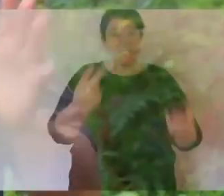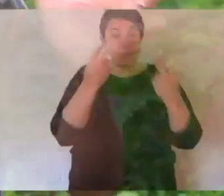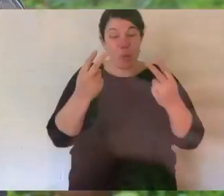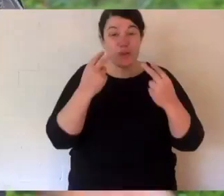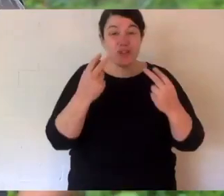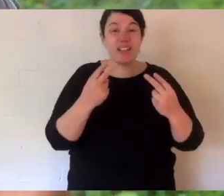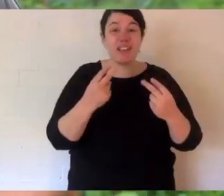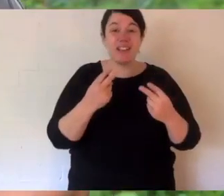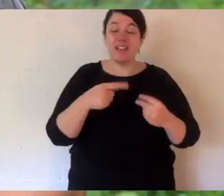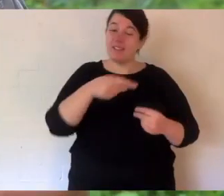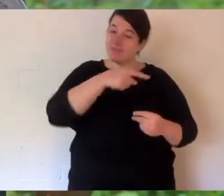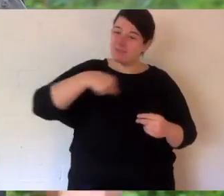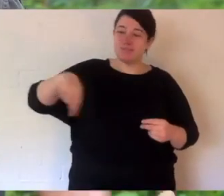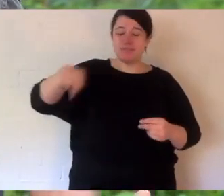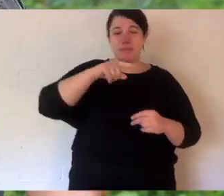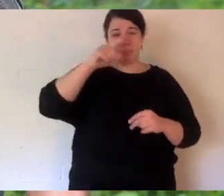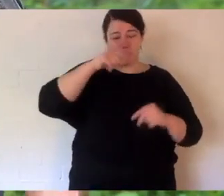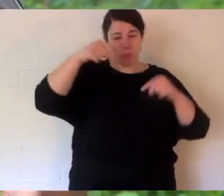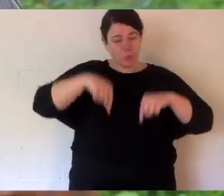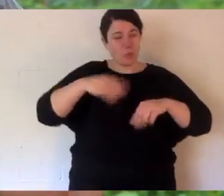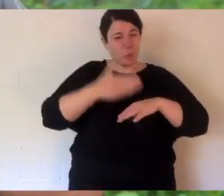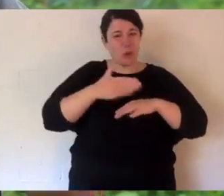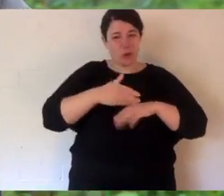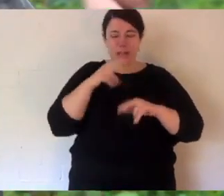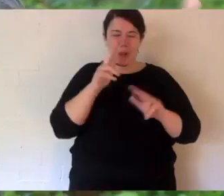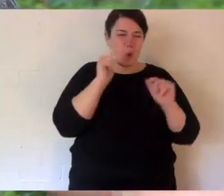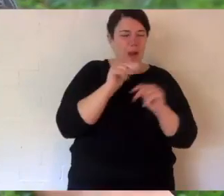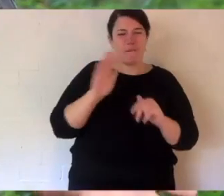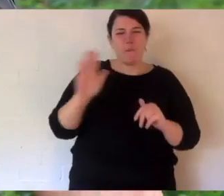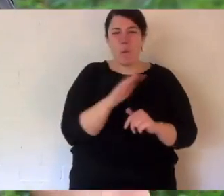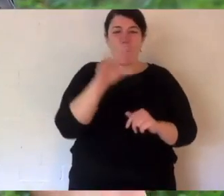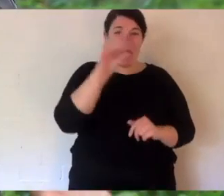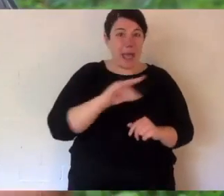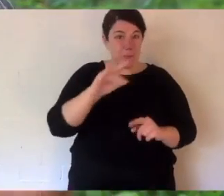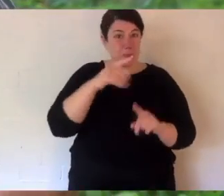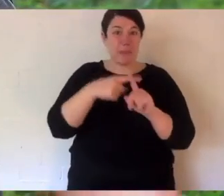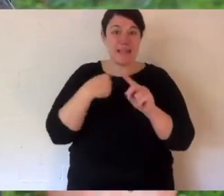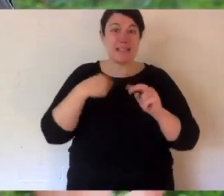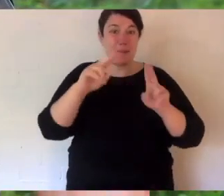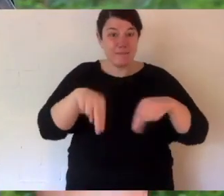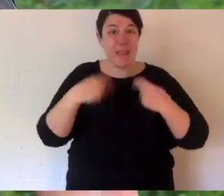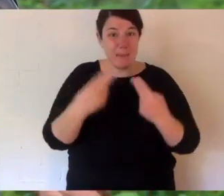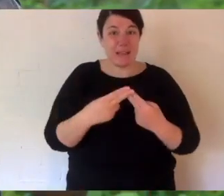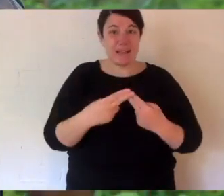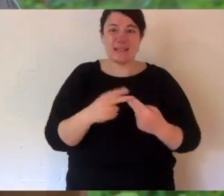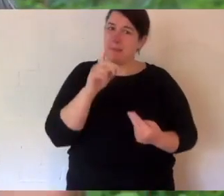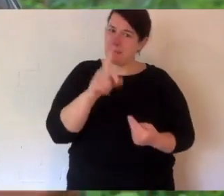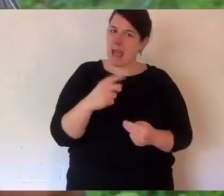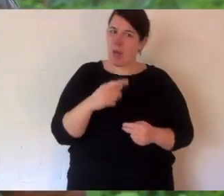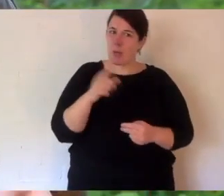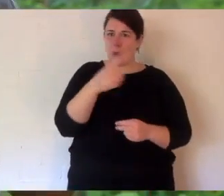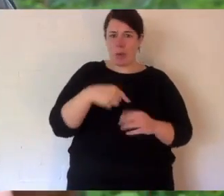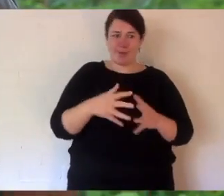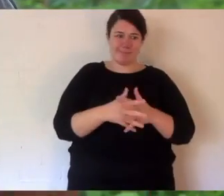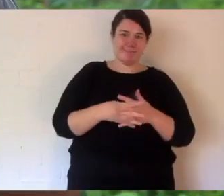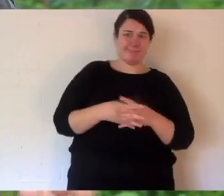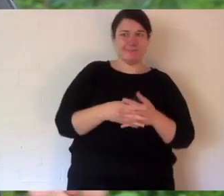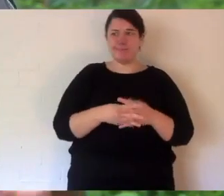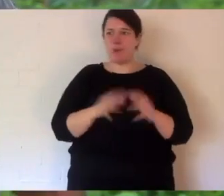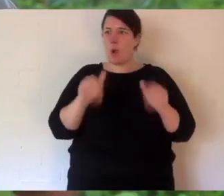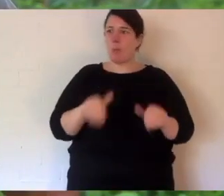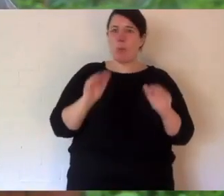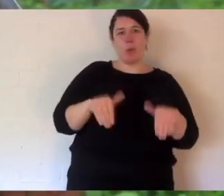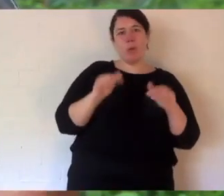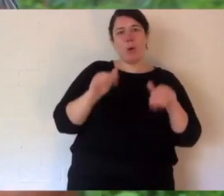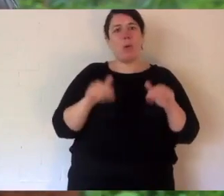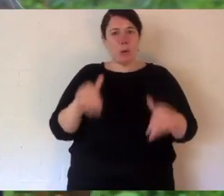Thanks for watching everyone. The keepers and I are looking after all of our animals and our families. But we all have a bit of extra time at the